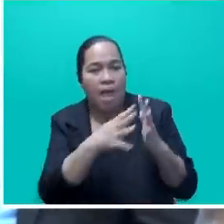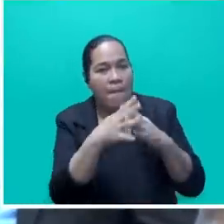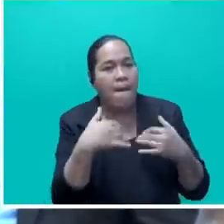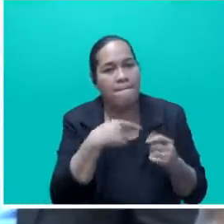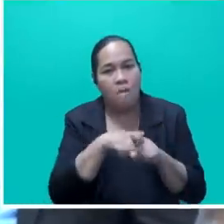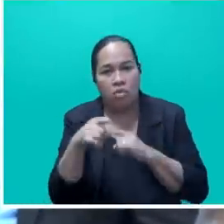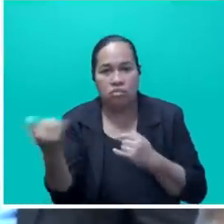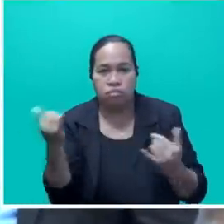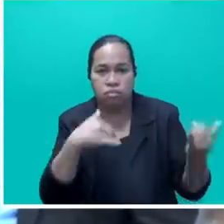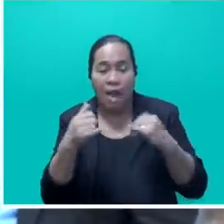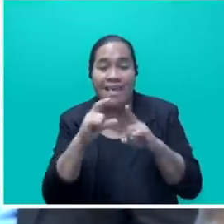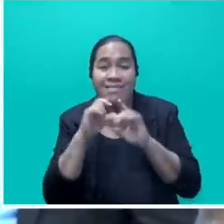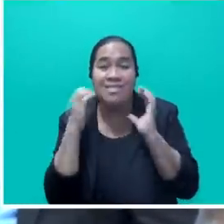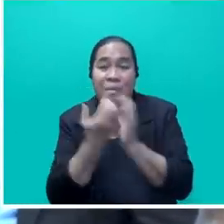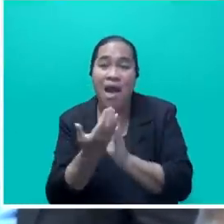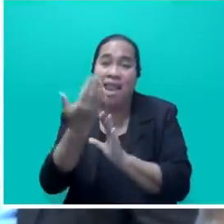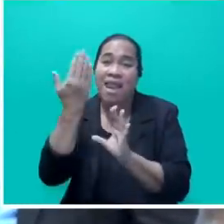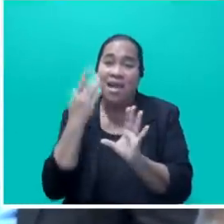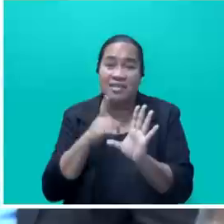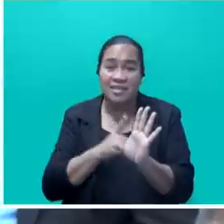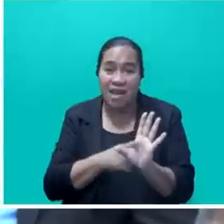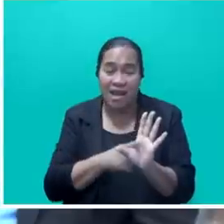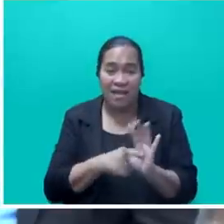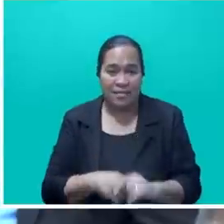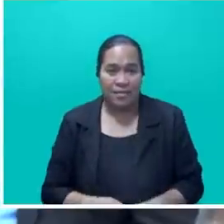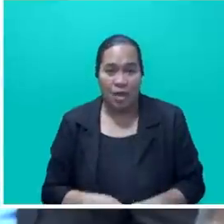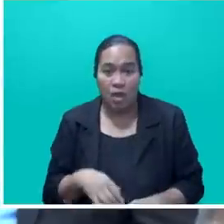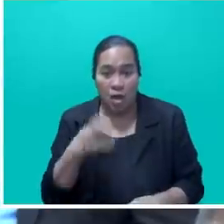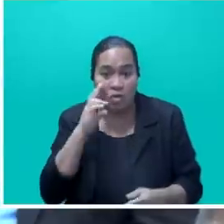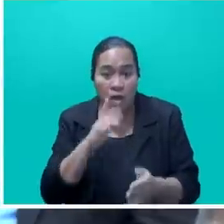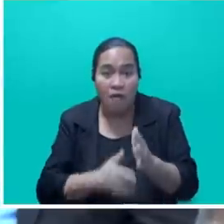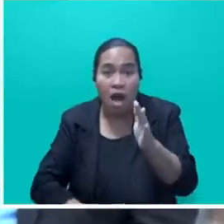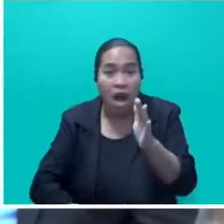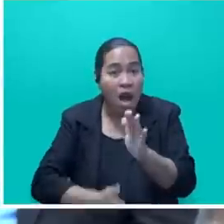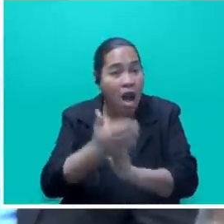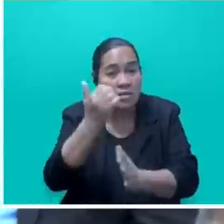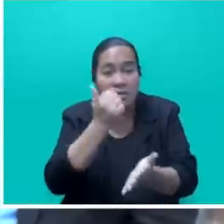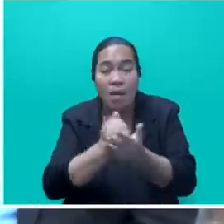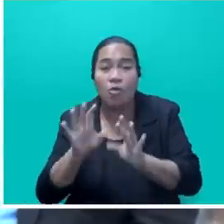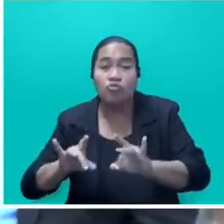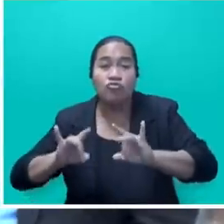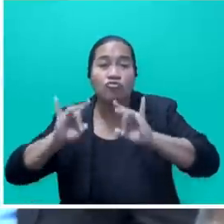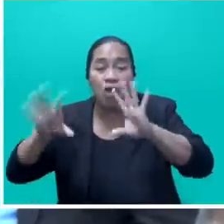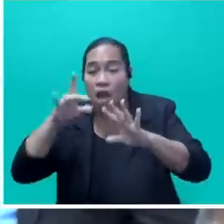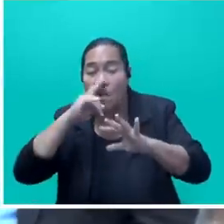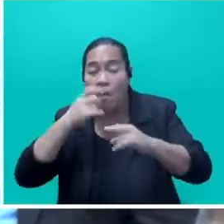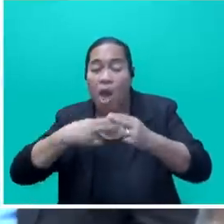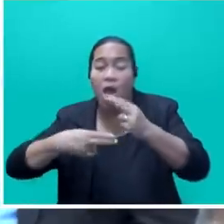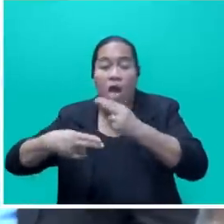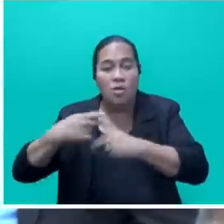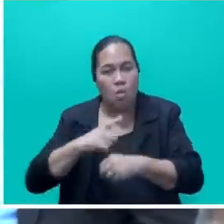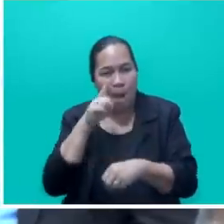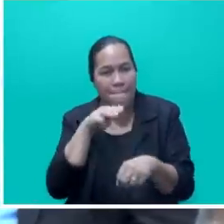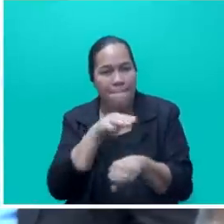In December last year, Honourable Speaker, we recorded the highest number of Australians in history in a single